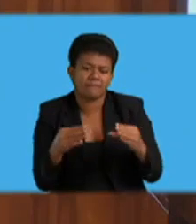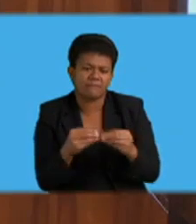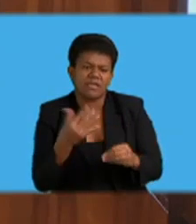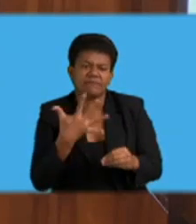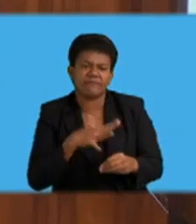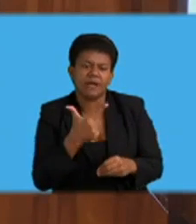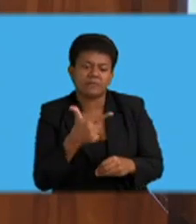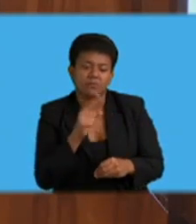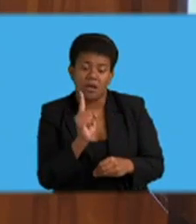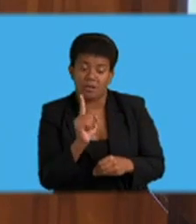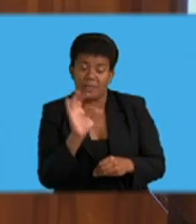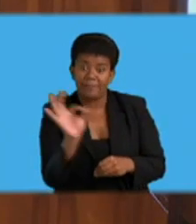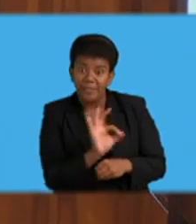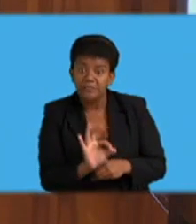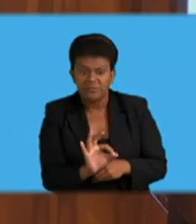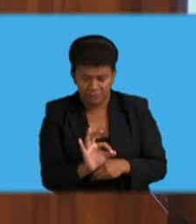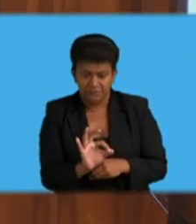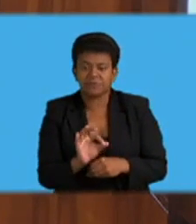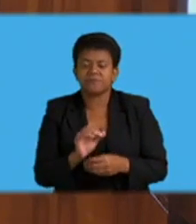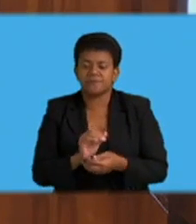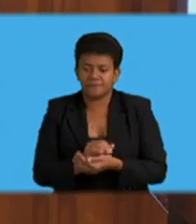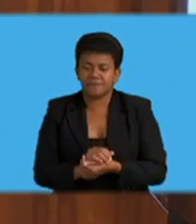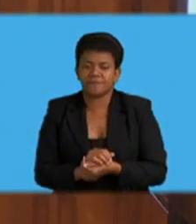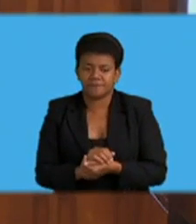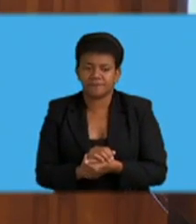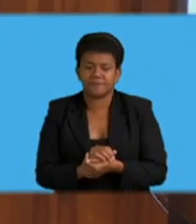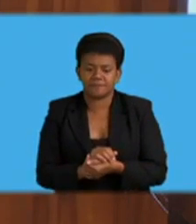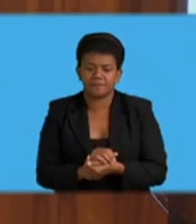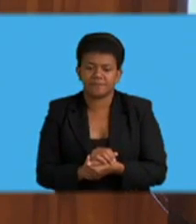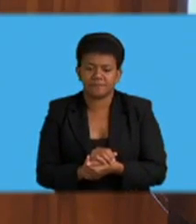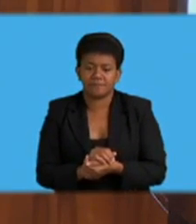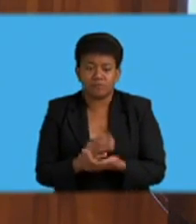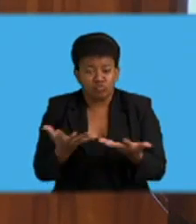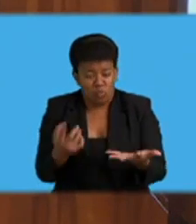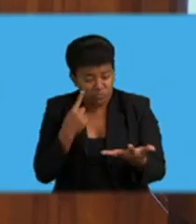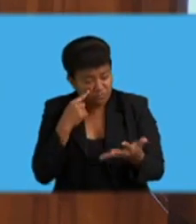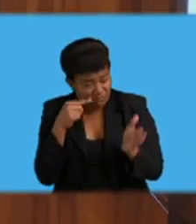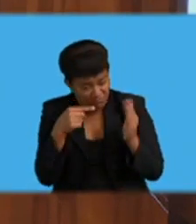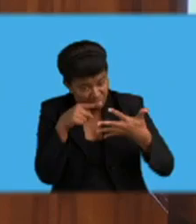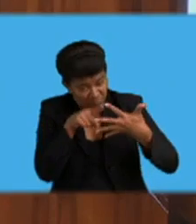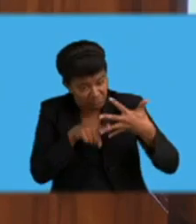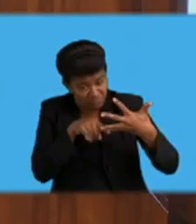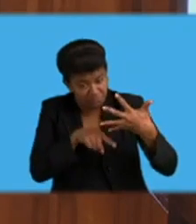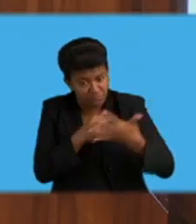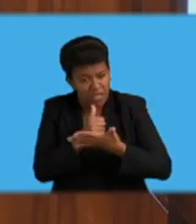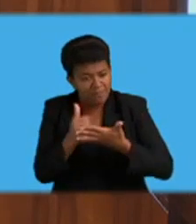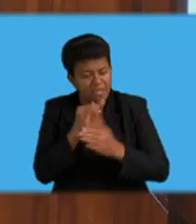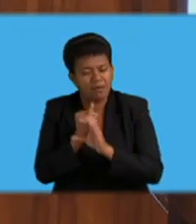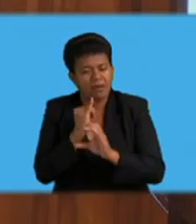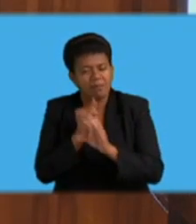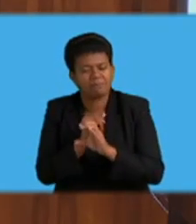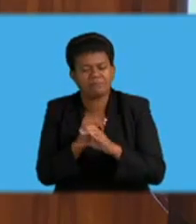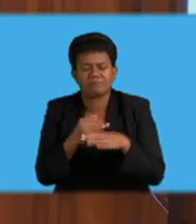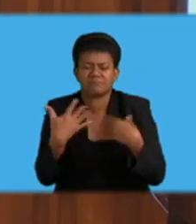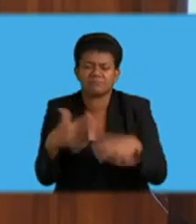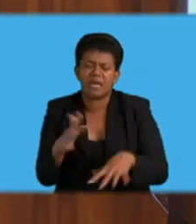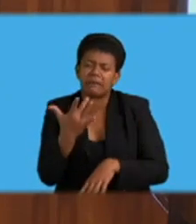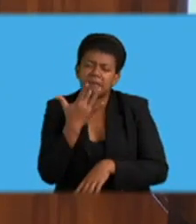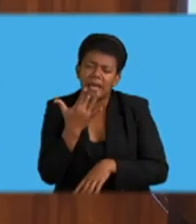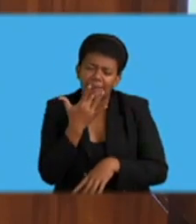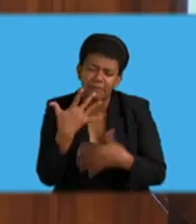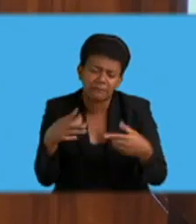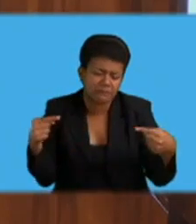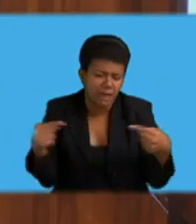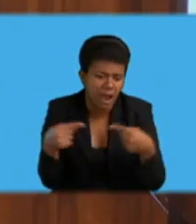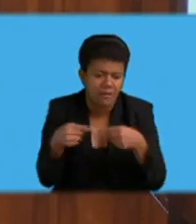Irrespective of figures, Honorable Deputy Speaker, and statistics, offenses of any type against our children should